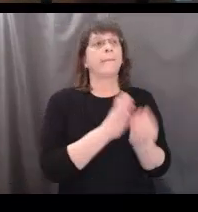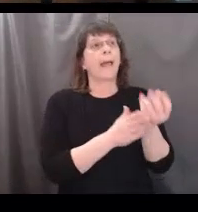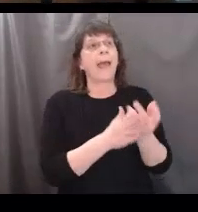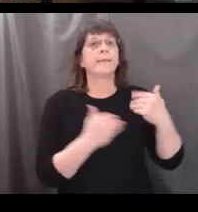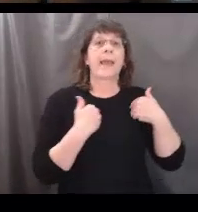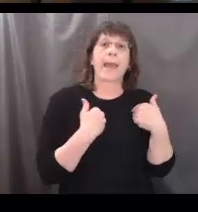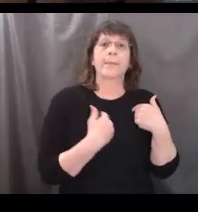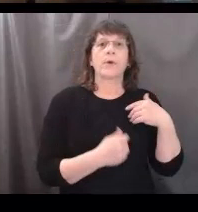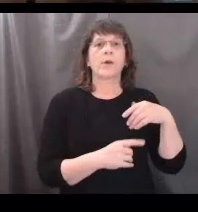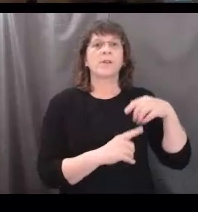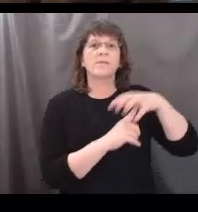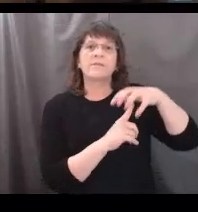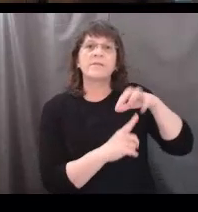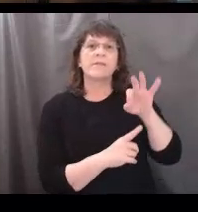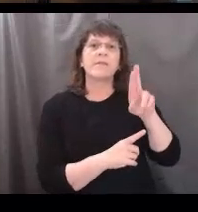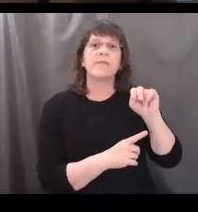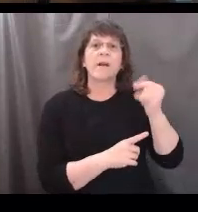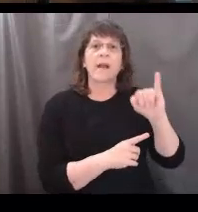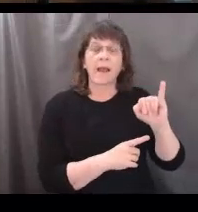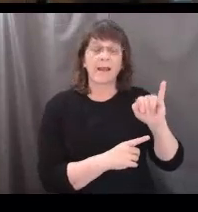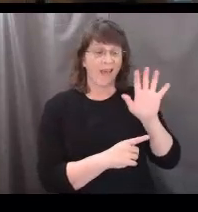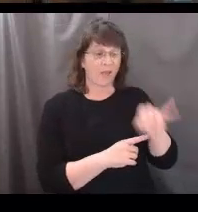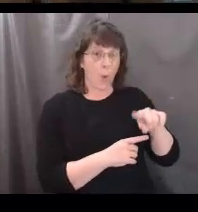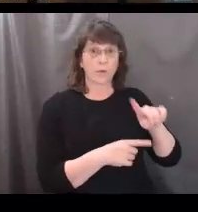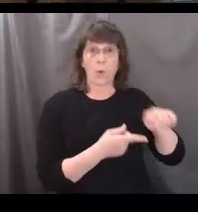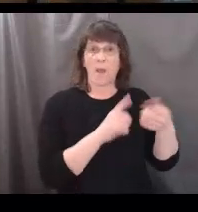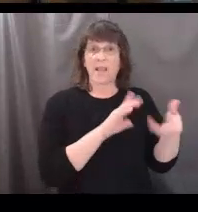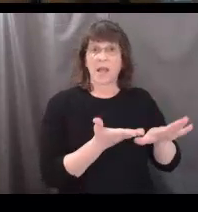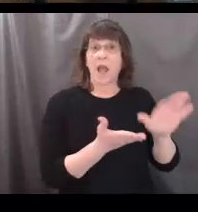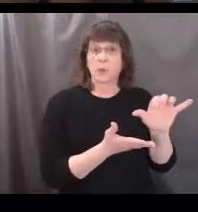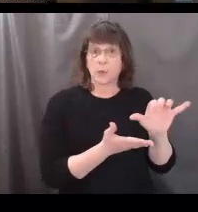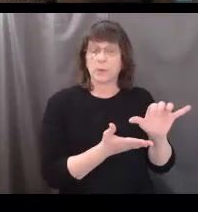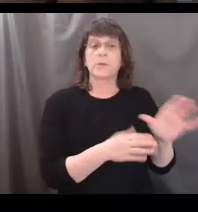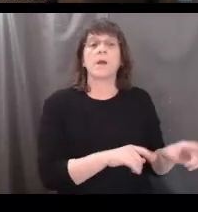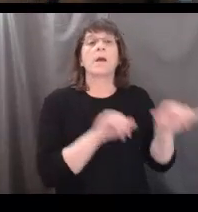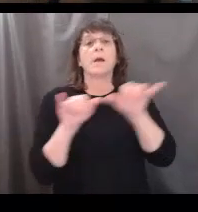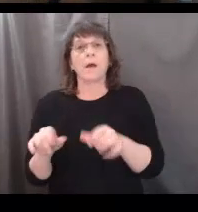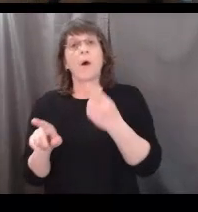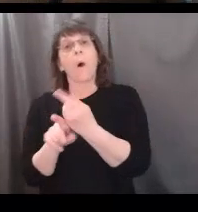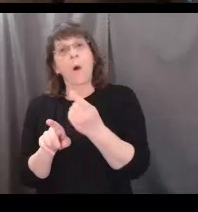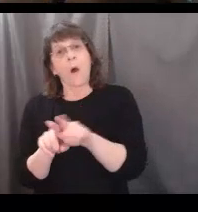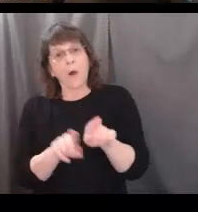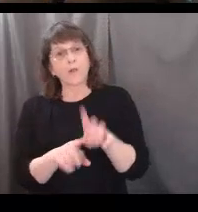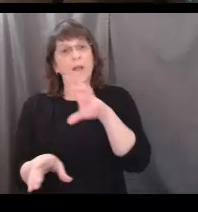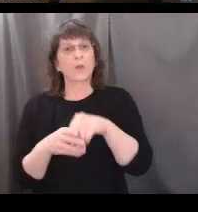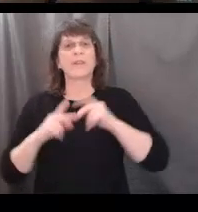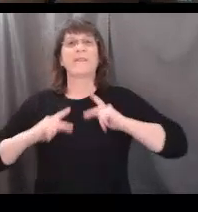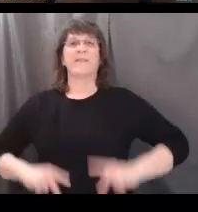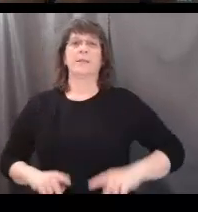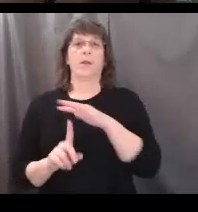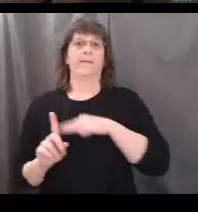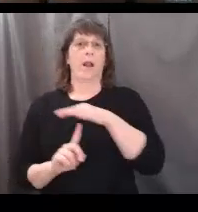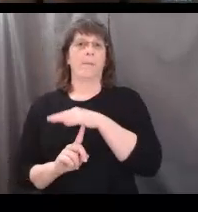animals, fungi, and those things once they die too. And also, an ecosystem includes its physical environment,